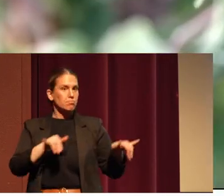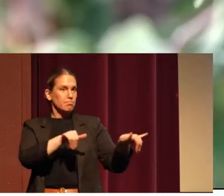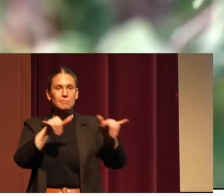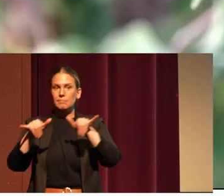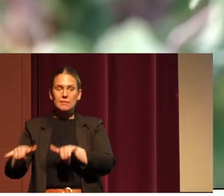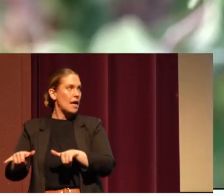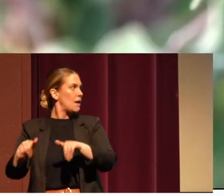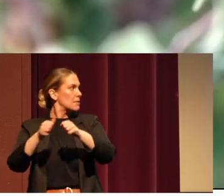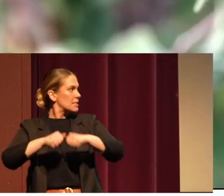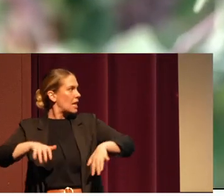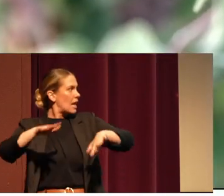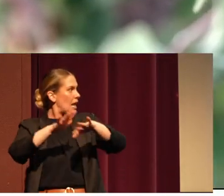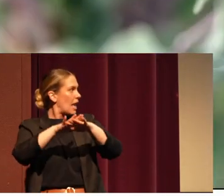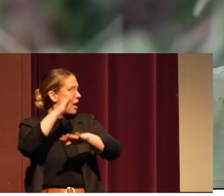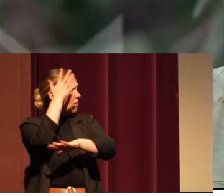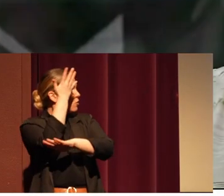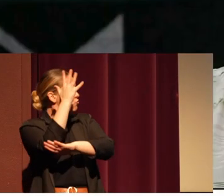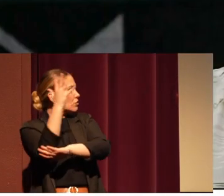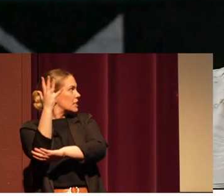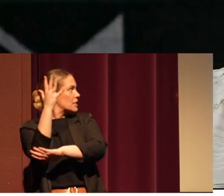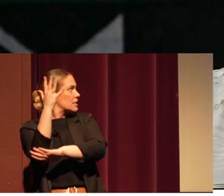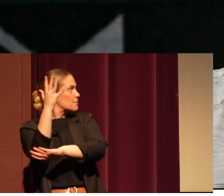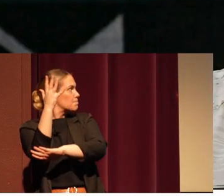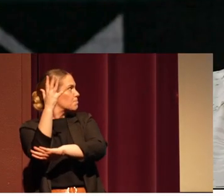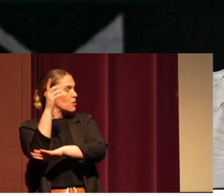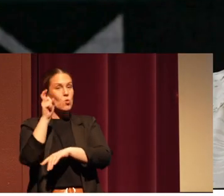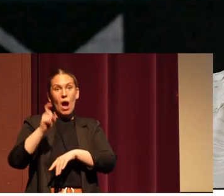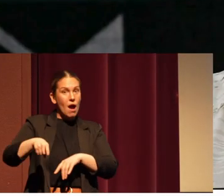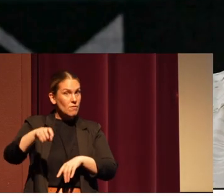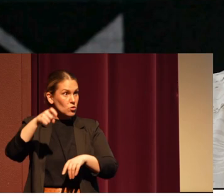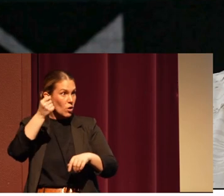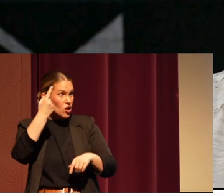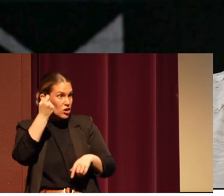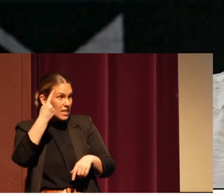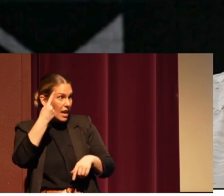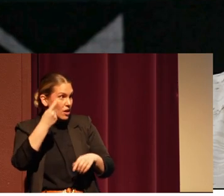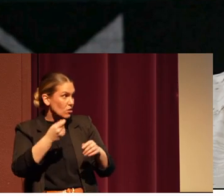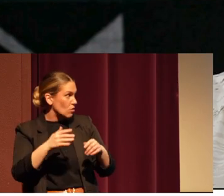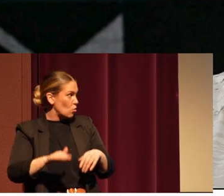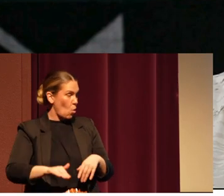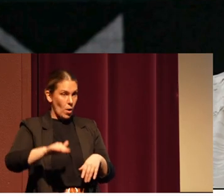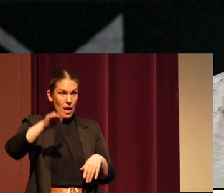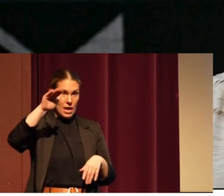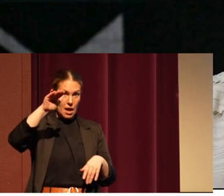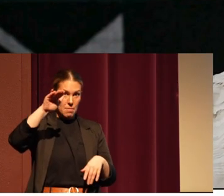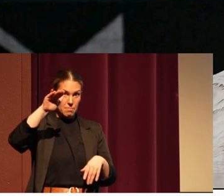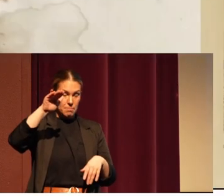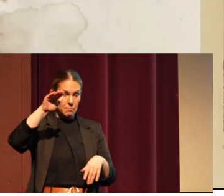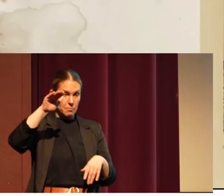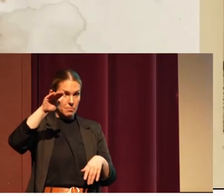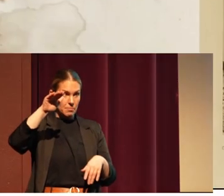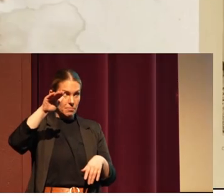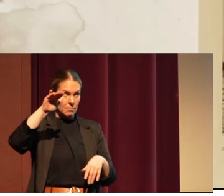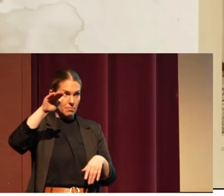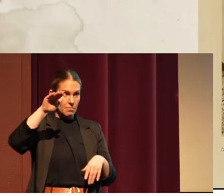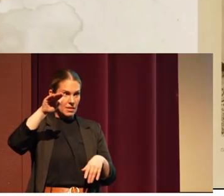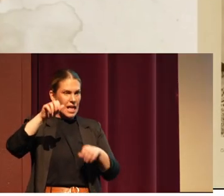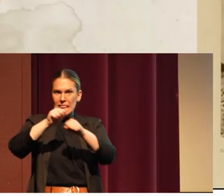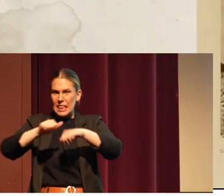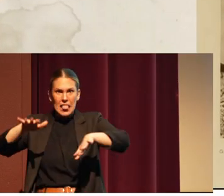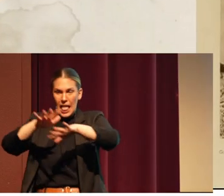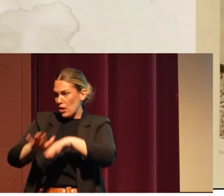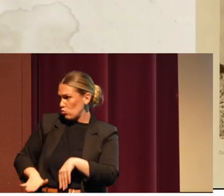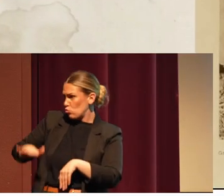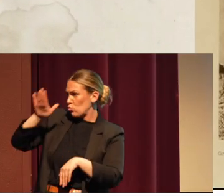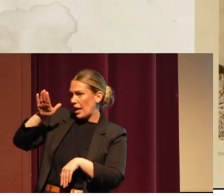trees, the plums, the choke cherries. You have to understand growing up in the land, the land. land raised you to